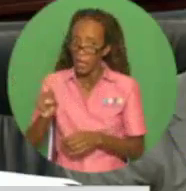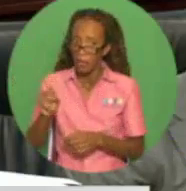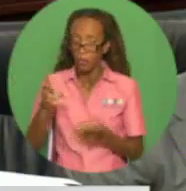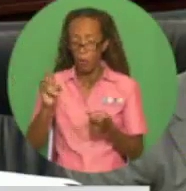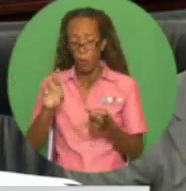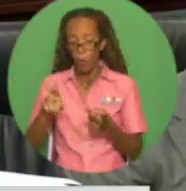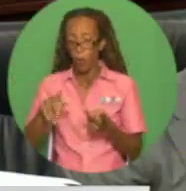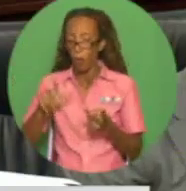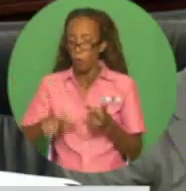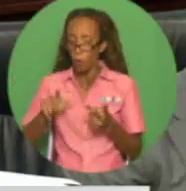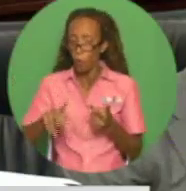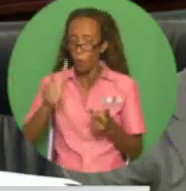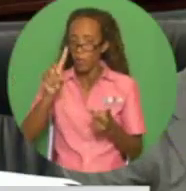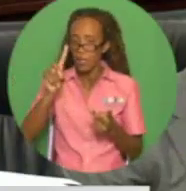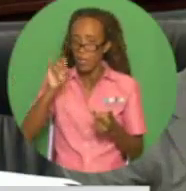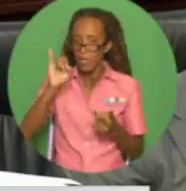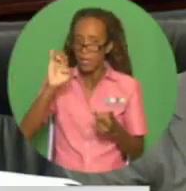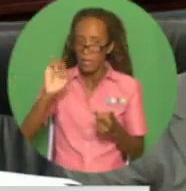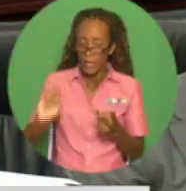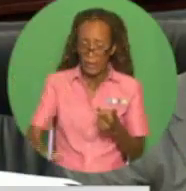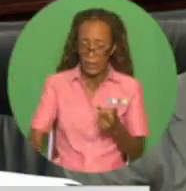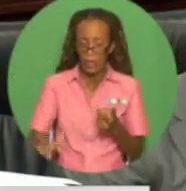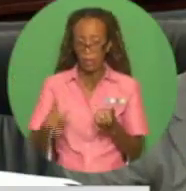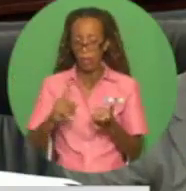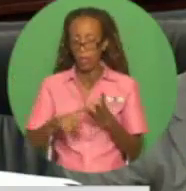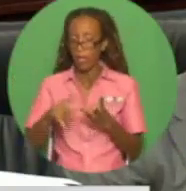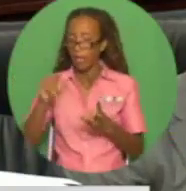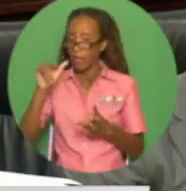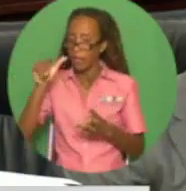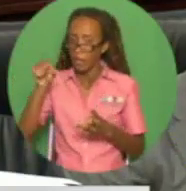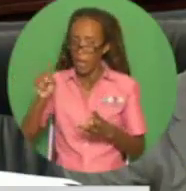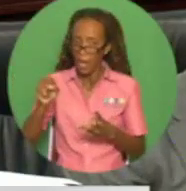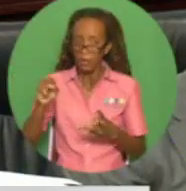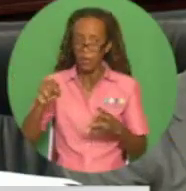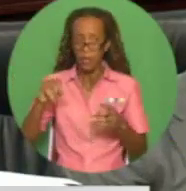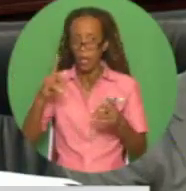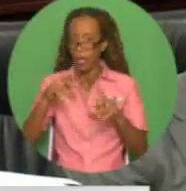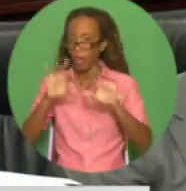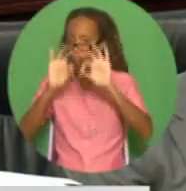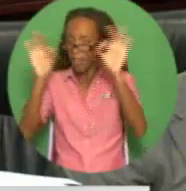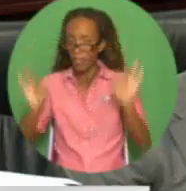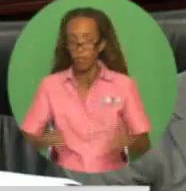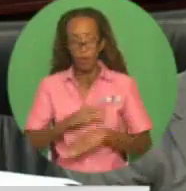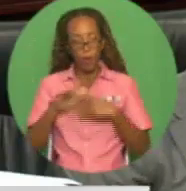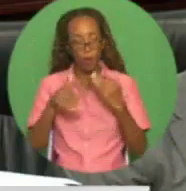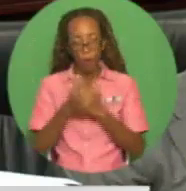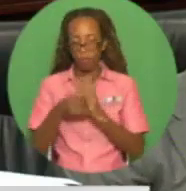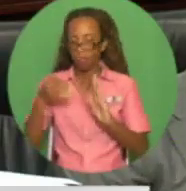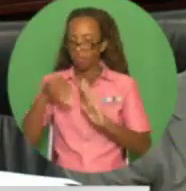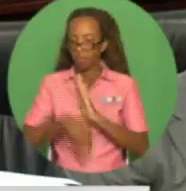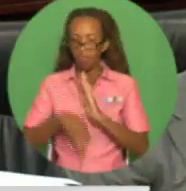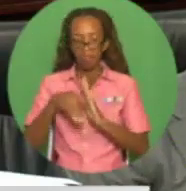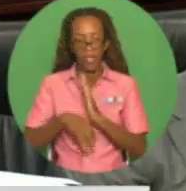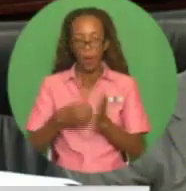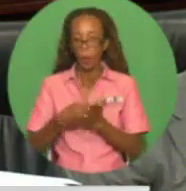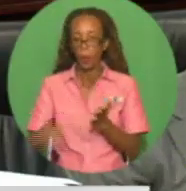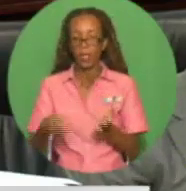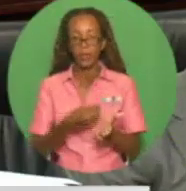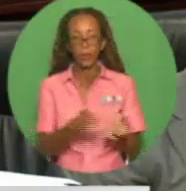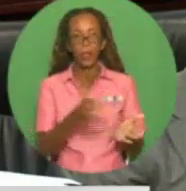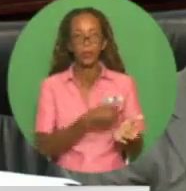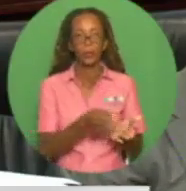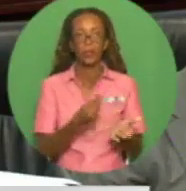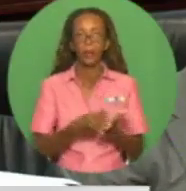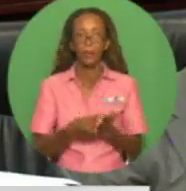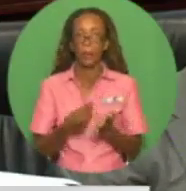sulfur diesel complex and the gas liquids plant, all experiencing substantial cost overruns in the process.